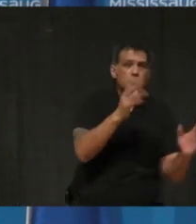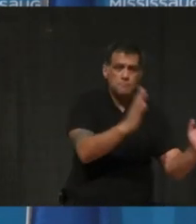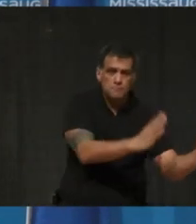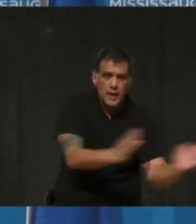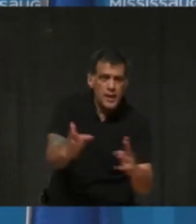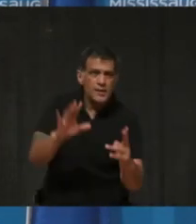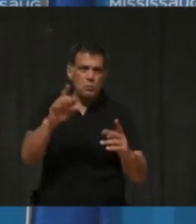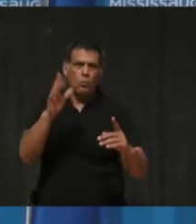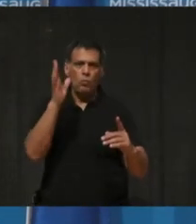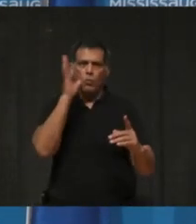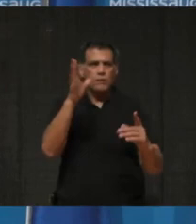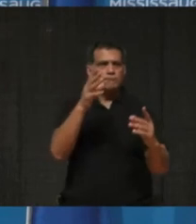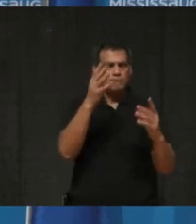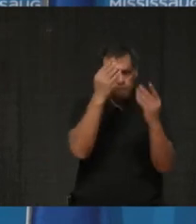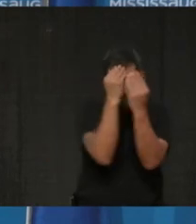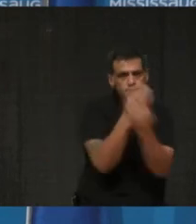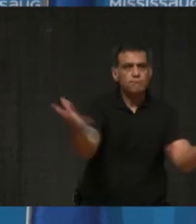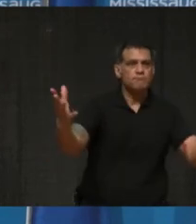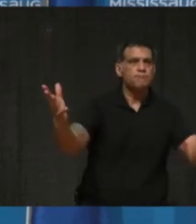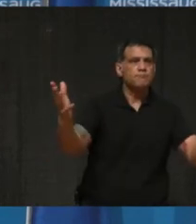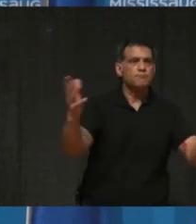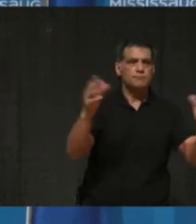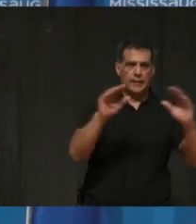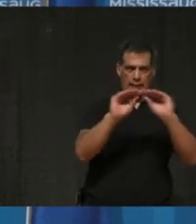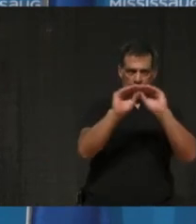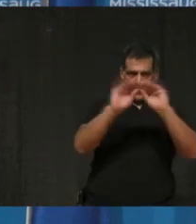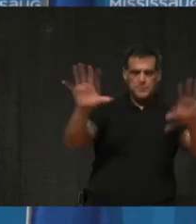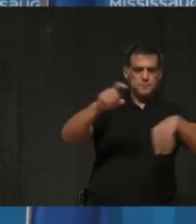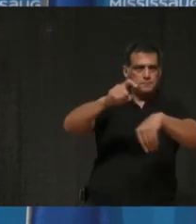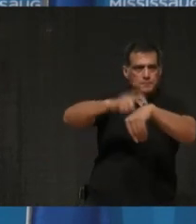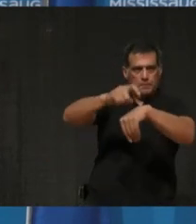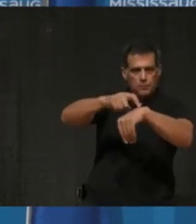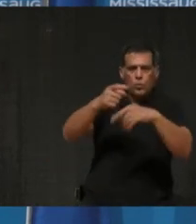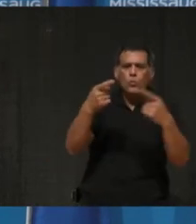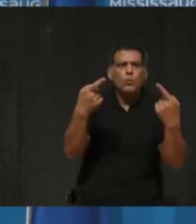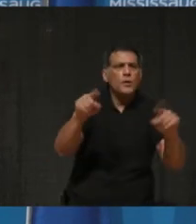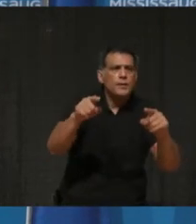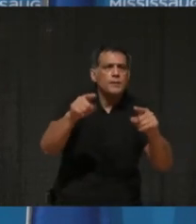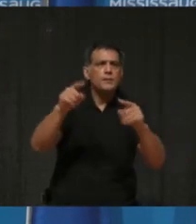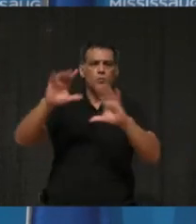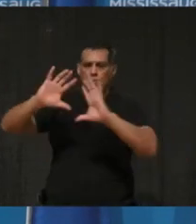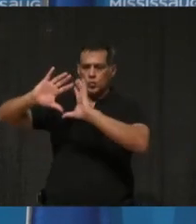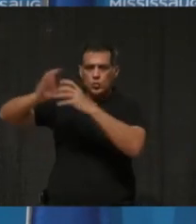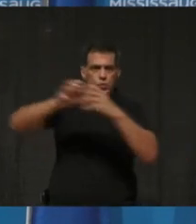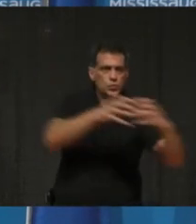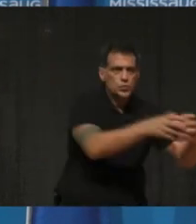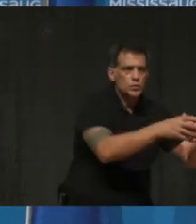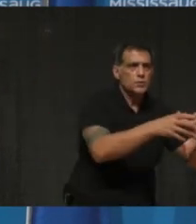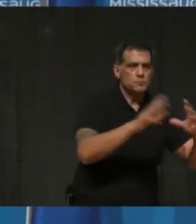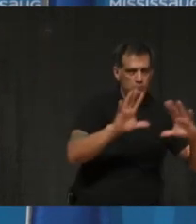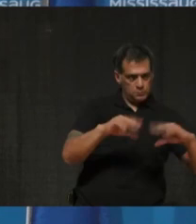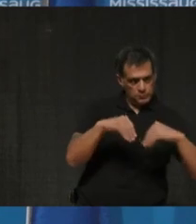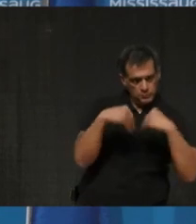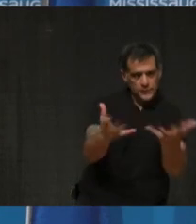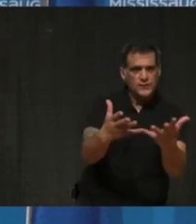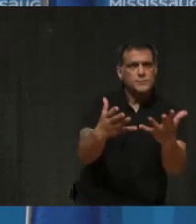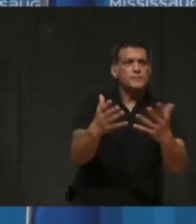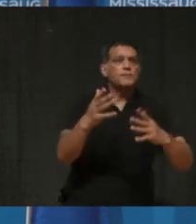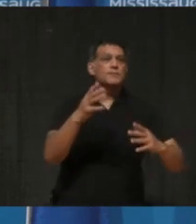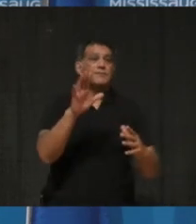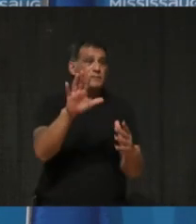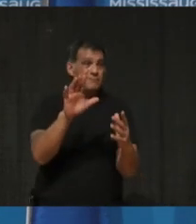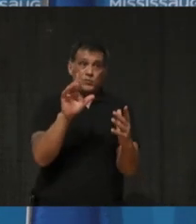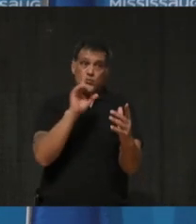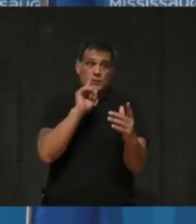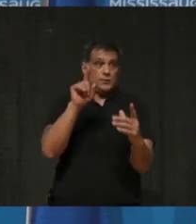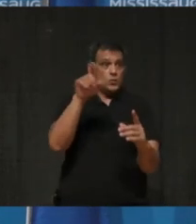clear timeline at least of some of our next priority groups and the specific dates that will be attached to them. So rather than speaking to just seniors